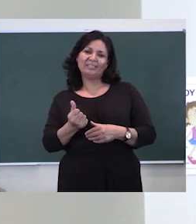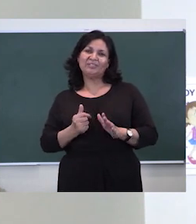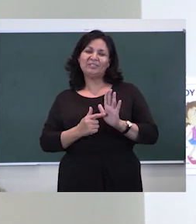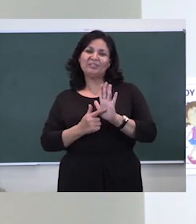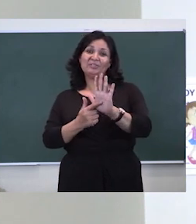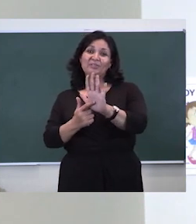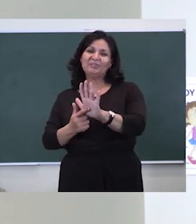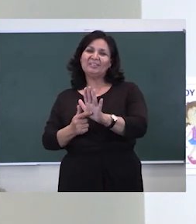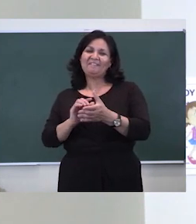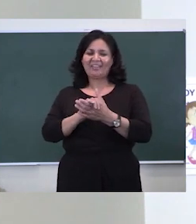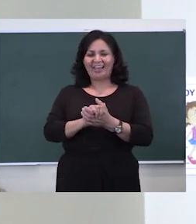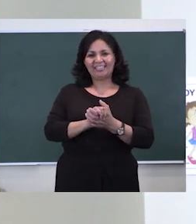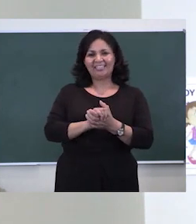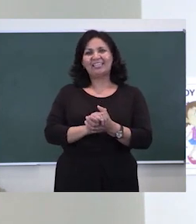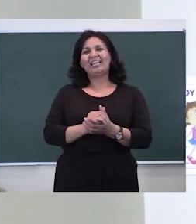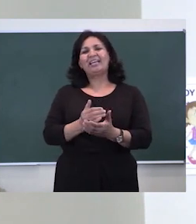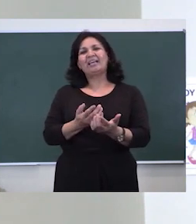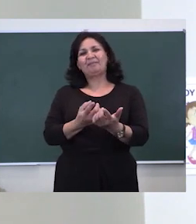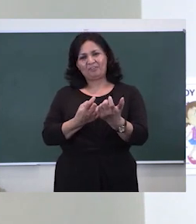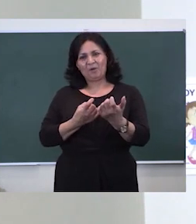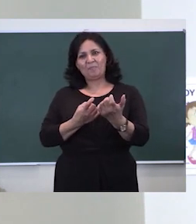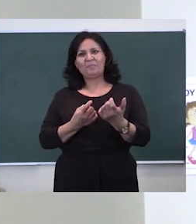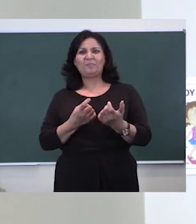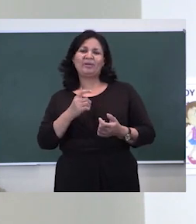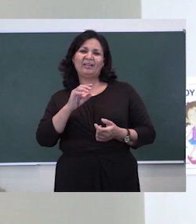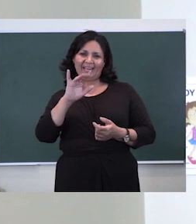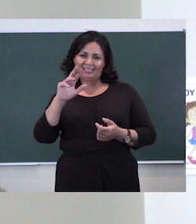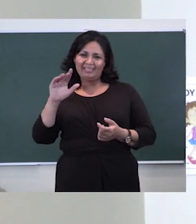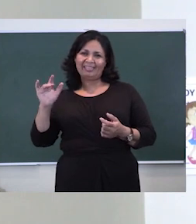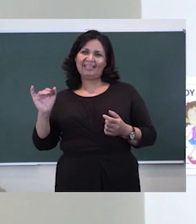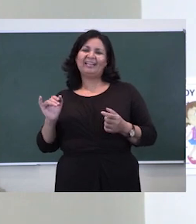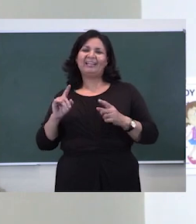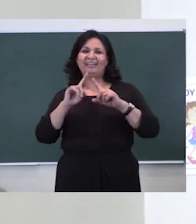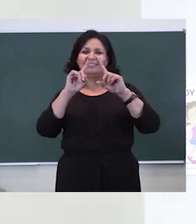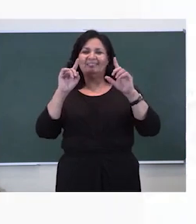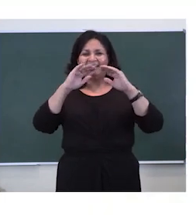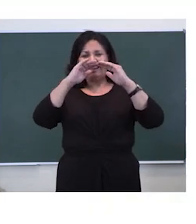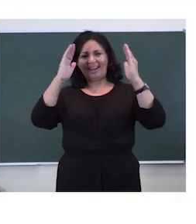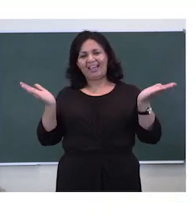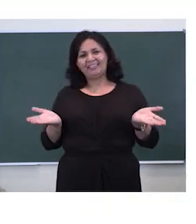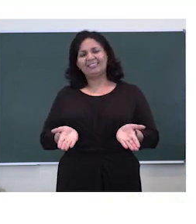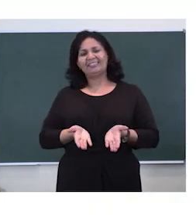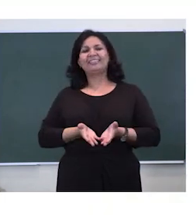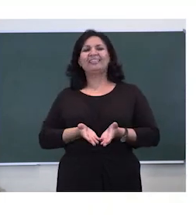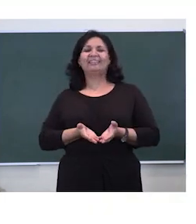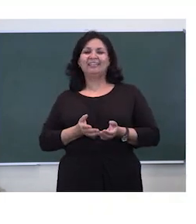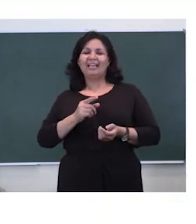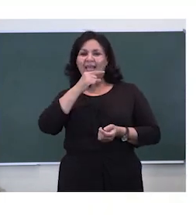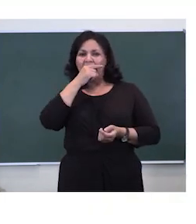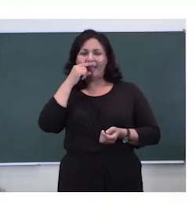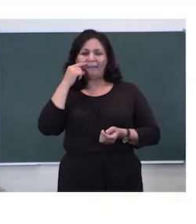He comes from Letterland and his name is Sammy Snake. So I am going to sing a